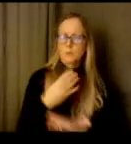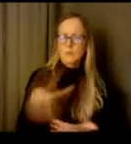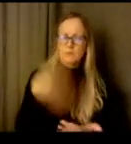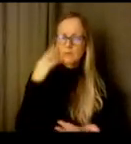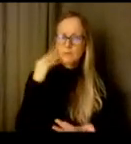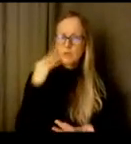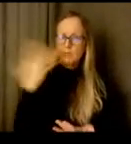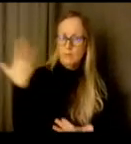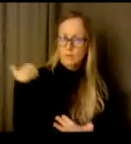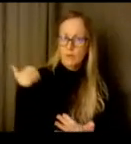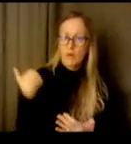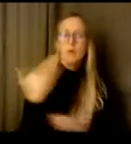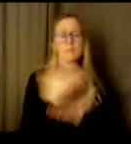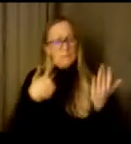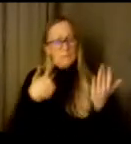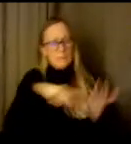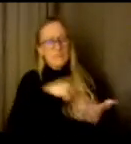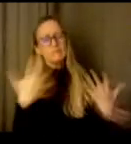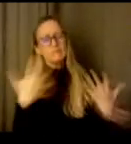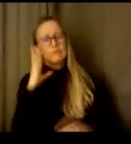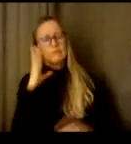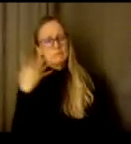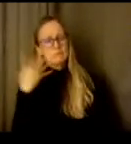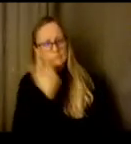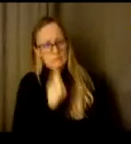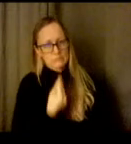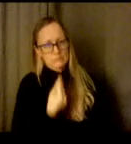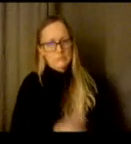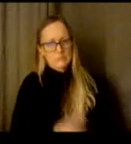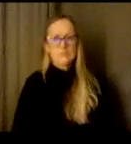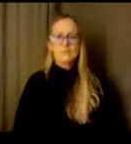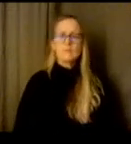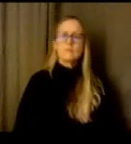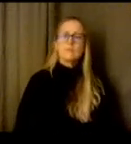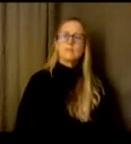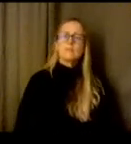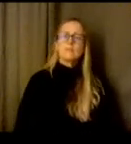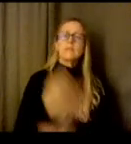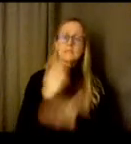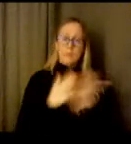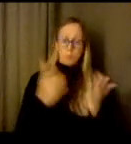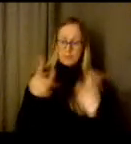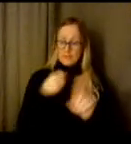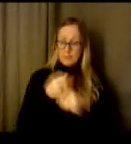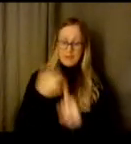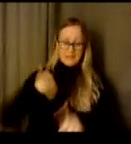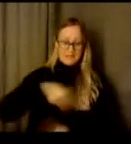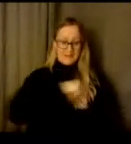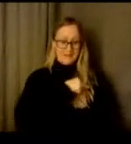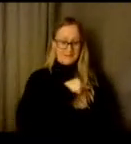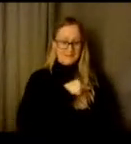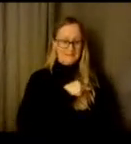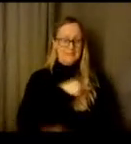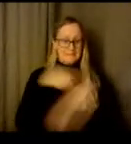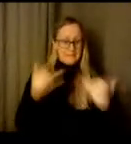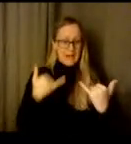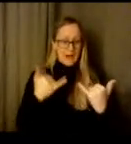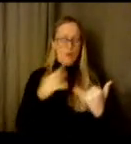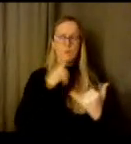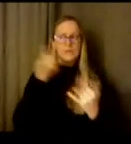Some of these struggles that have been impacting us have been impacting some of our youth and family for years. So I know a lot,